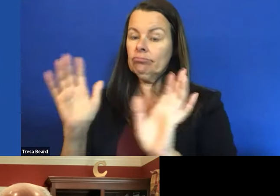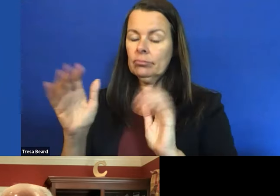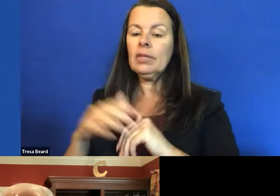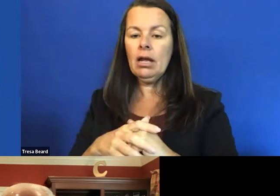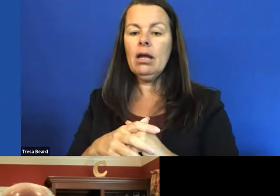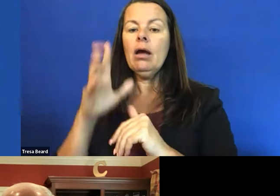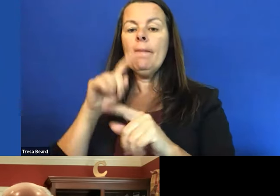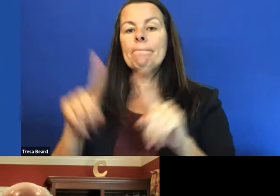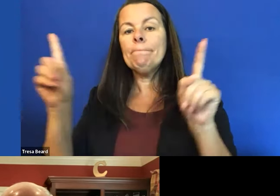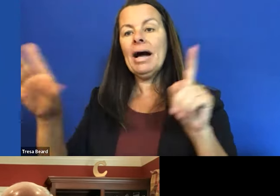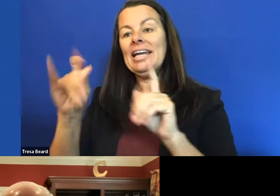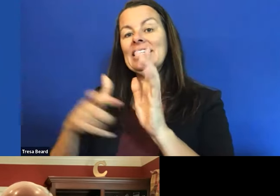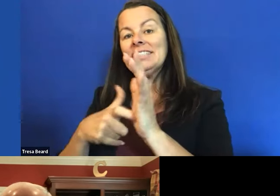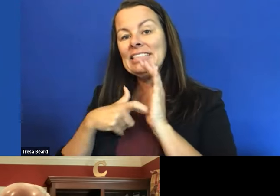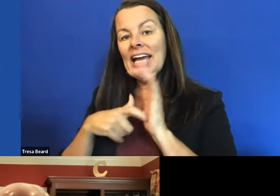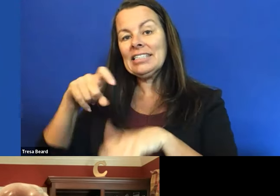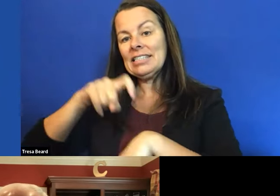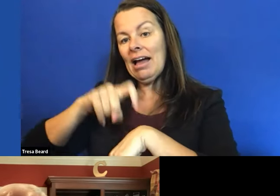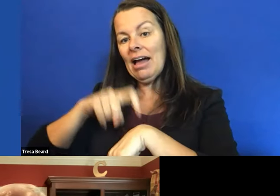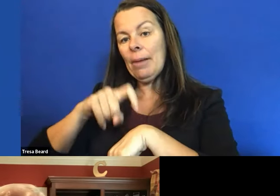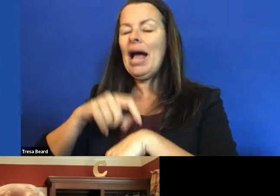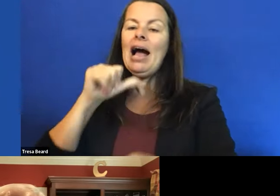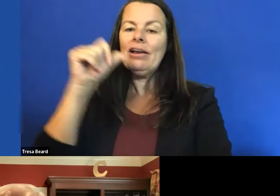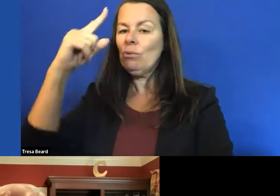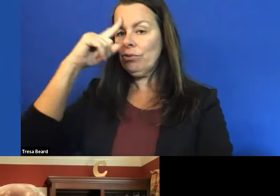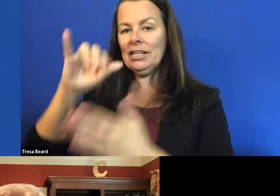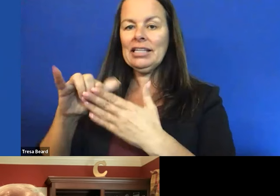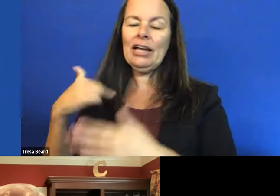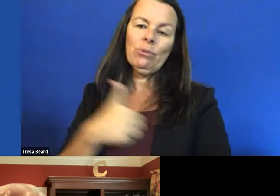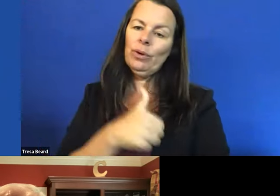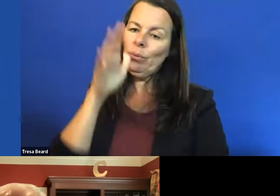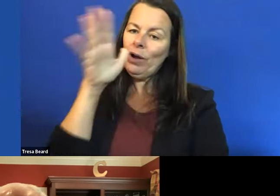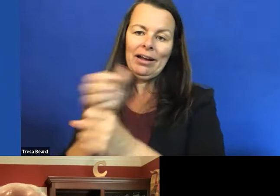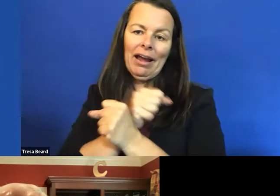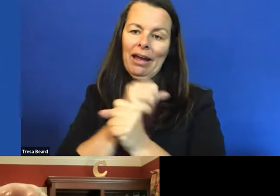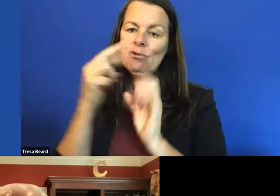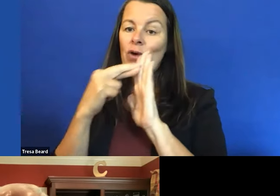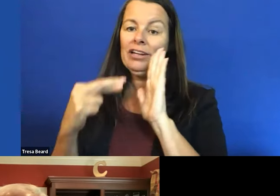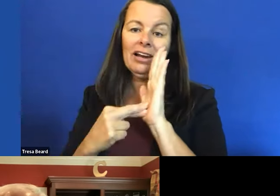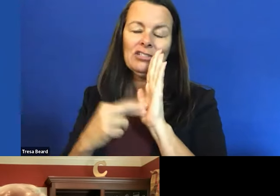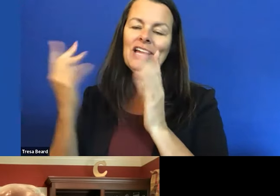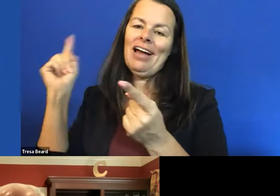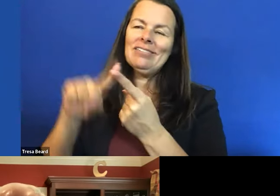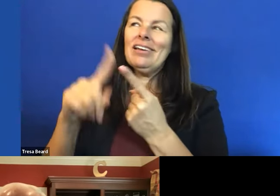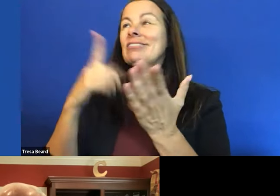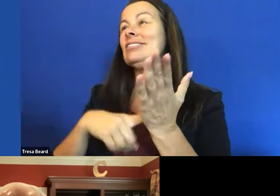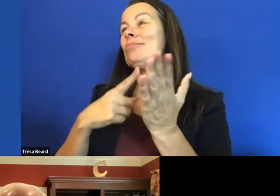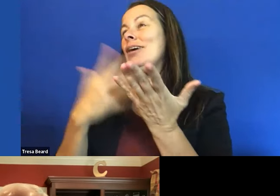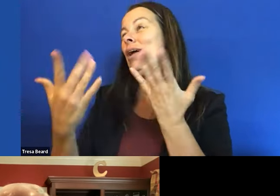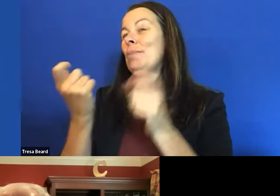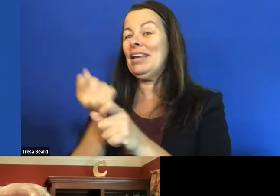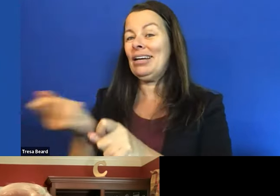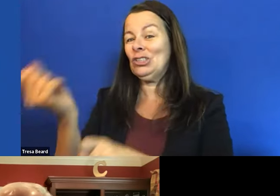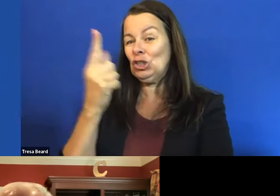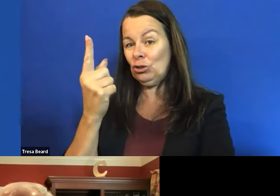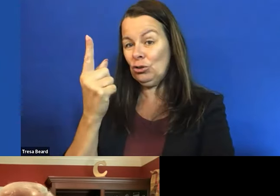But it takes time. I don't think we'll get regulations until sometime next year. But